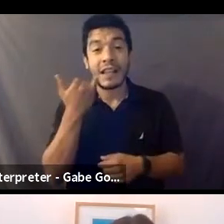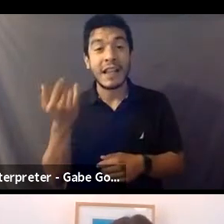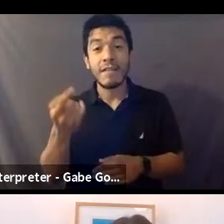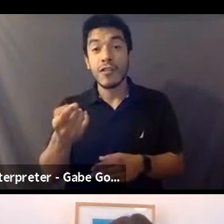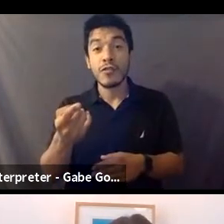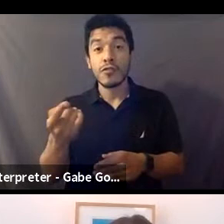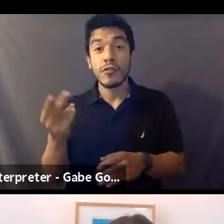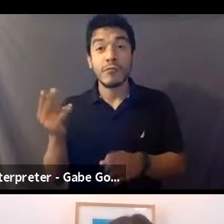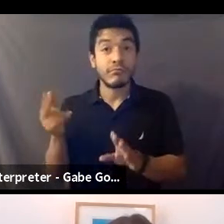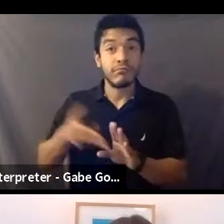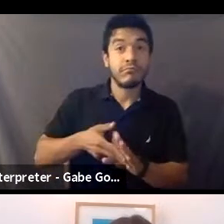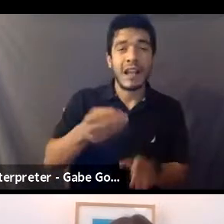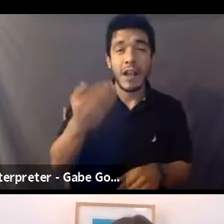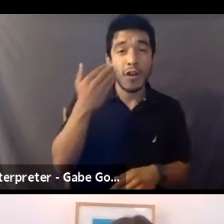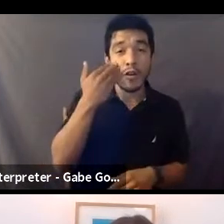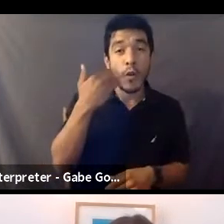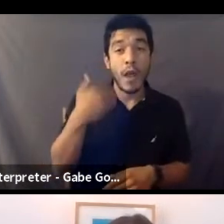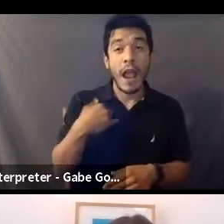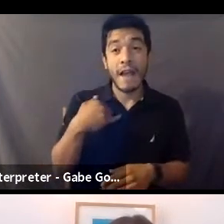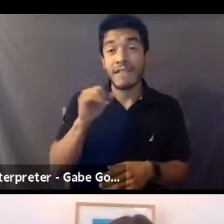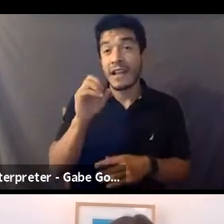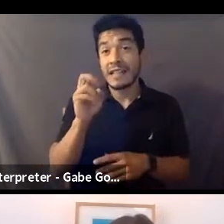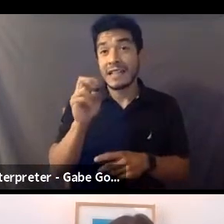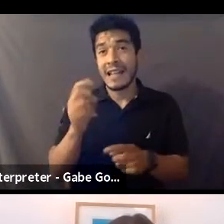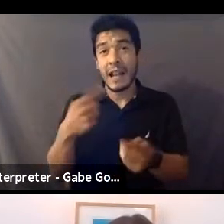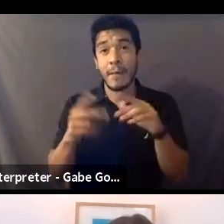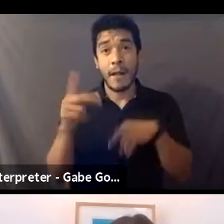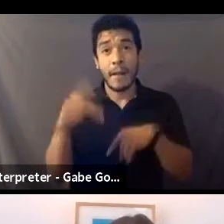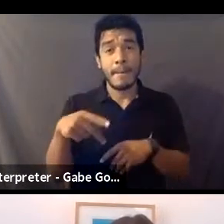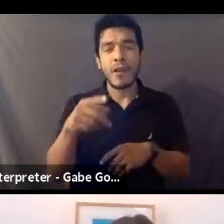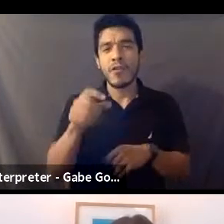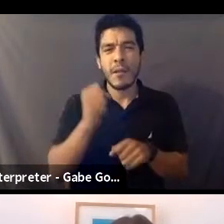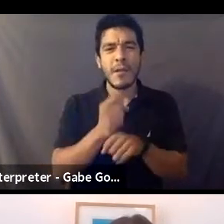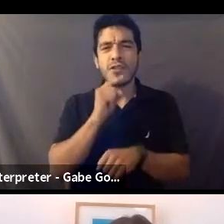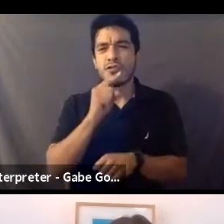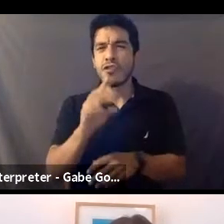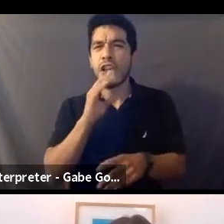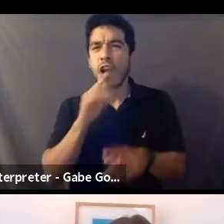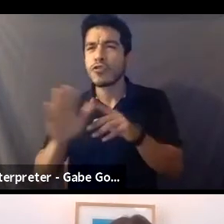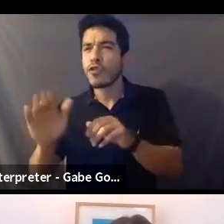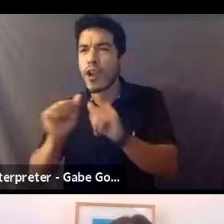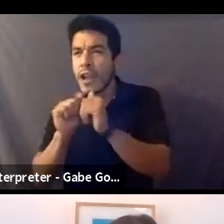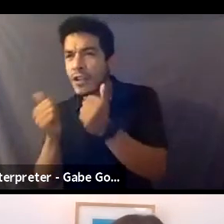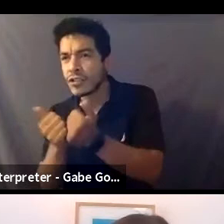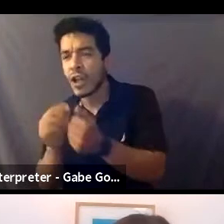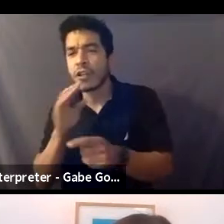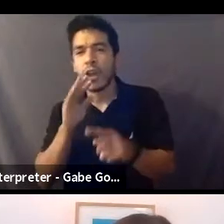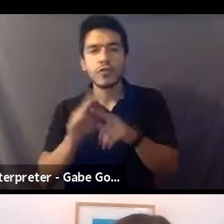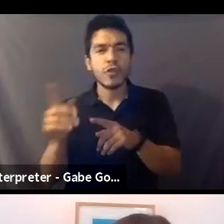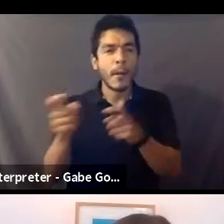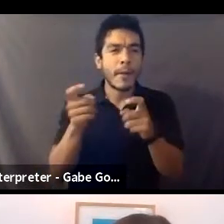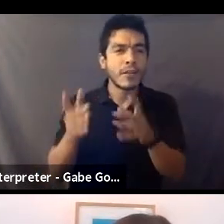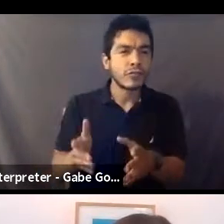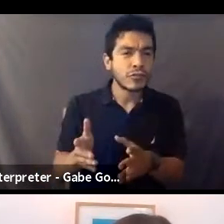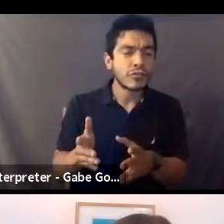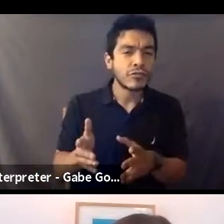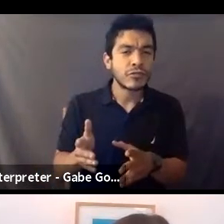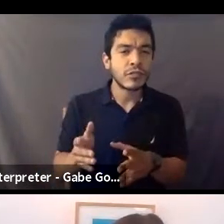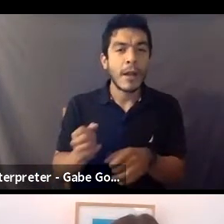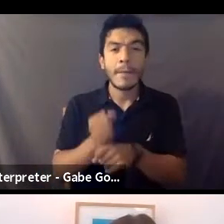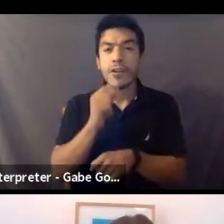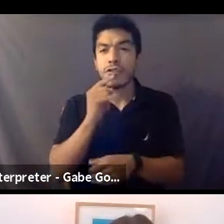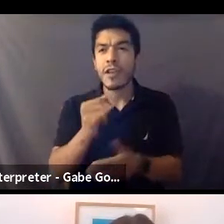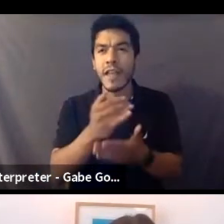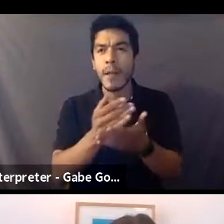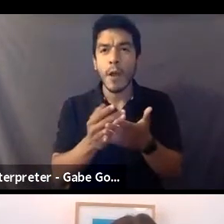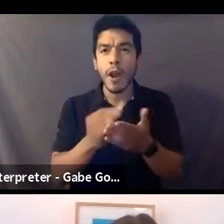an intimate scene coming up, you can make that also part of your, talk to your agent, talk to your manager. Um, you can make sure that that is part of